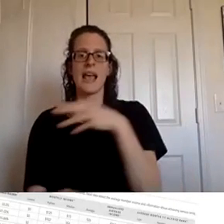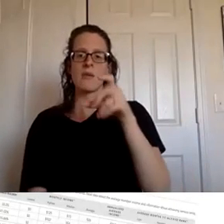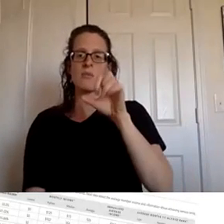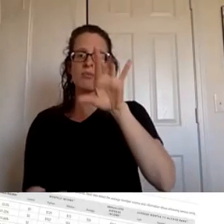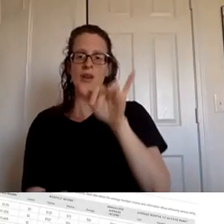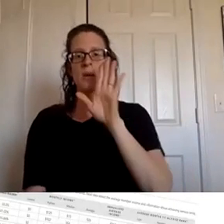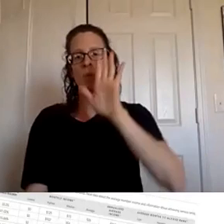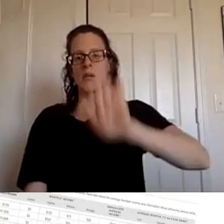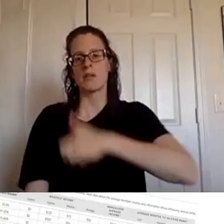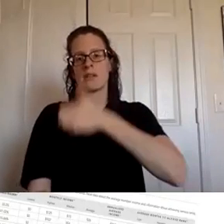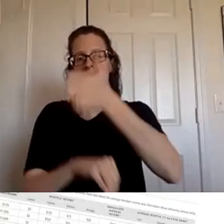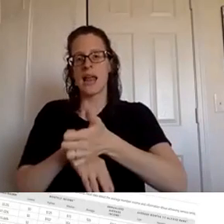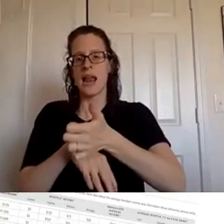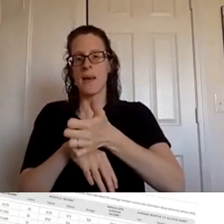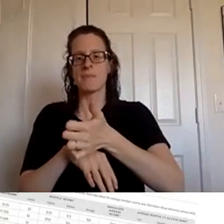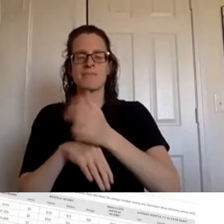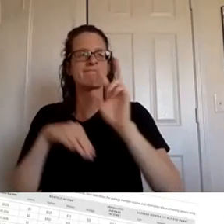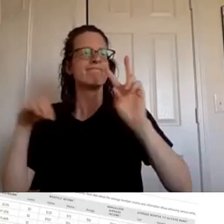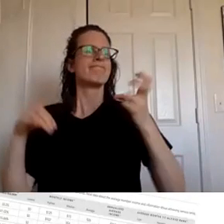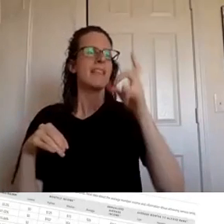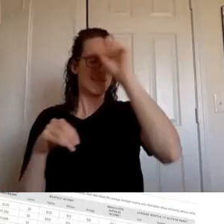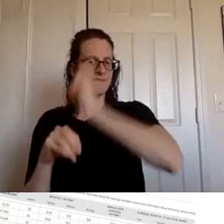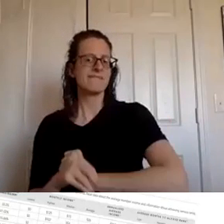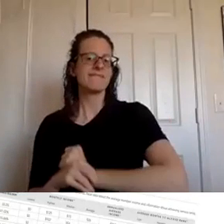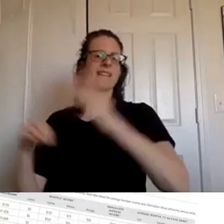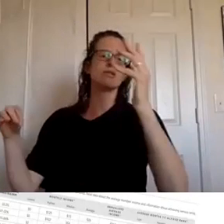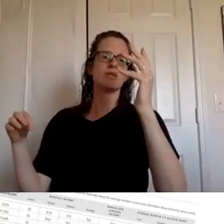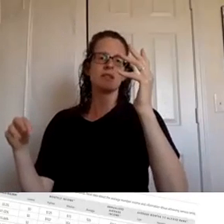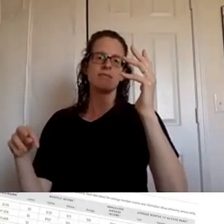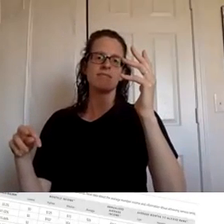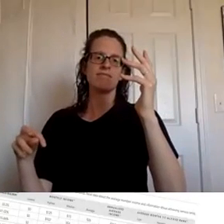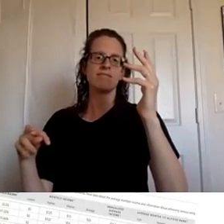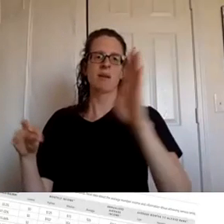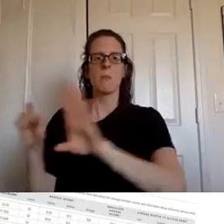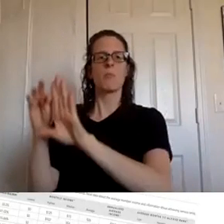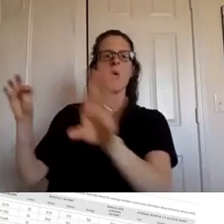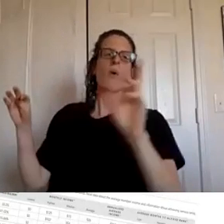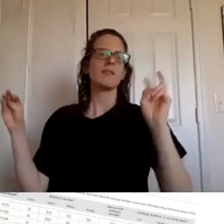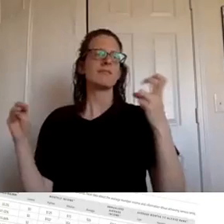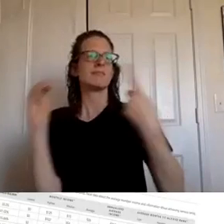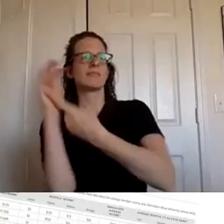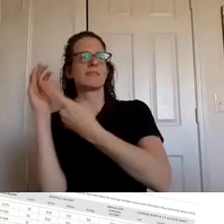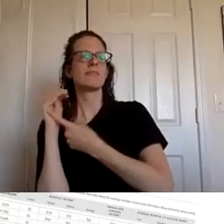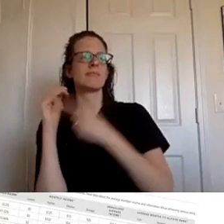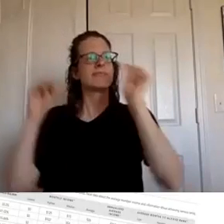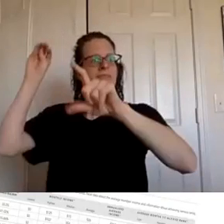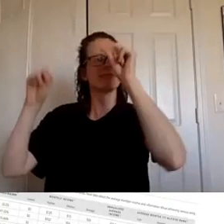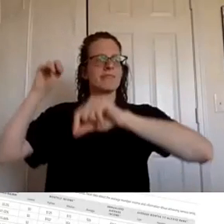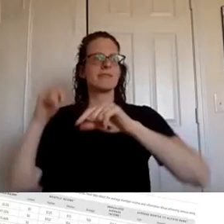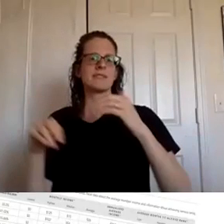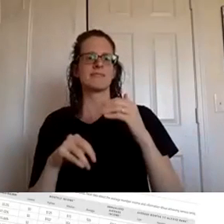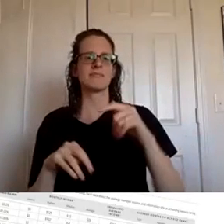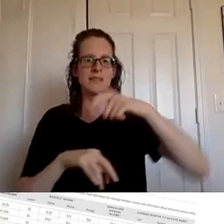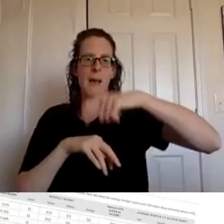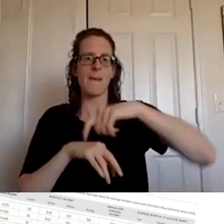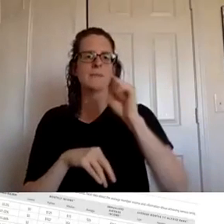up a vision um casting uh vision board session and we would love for you to do